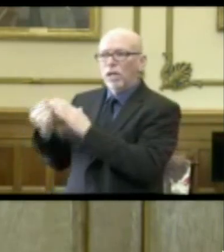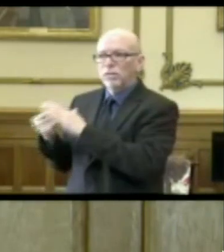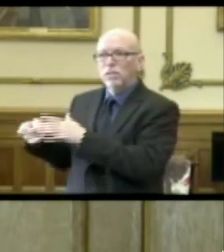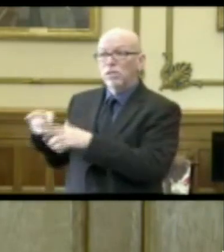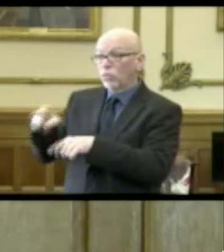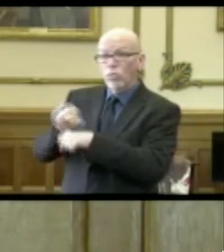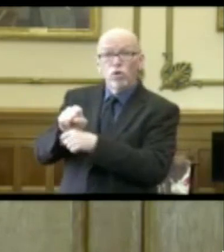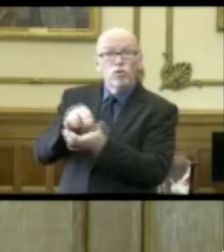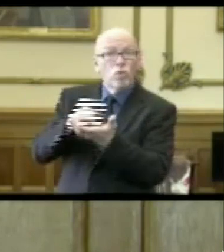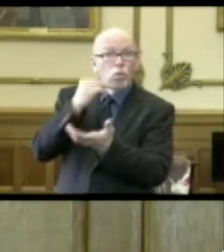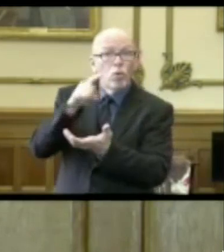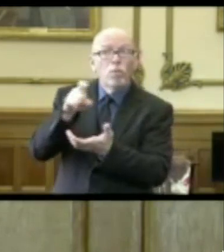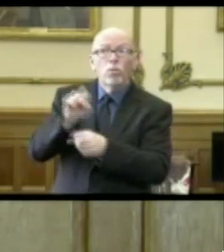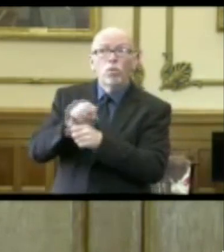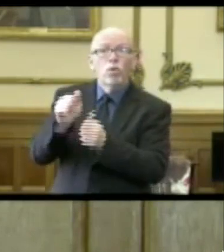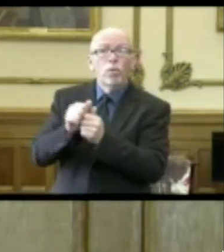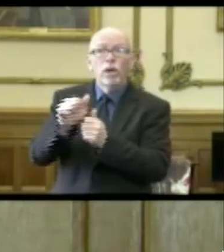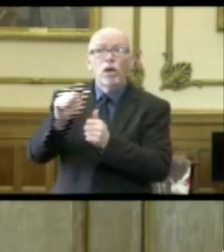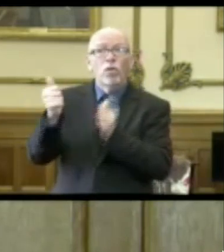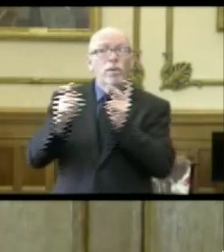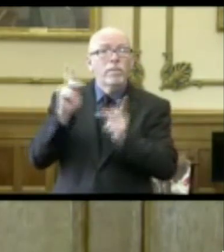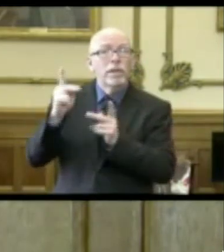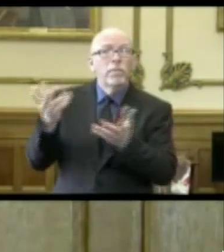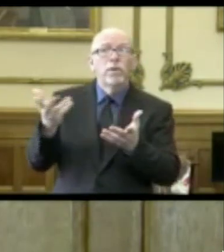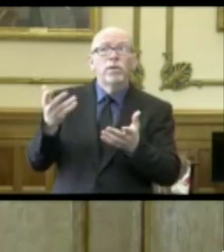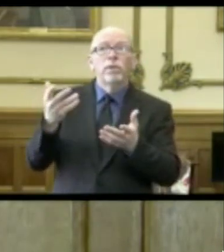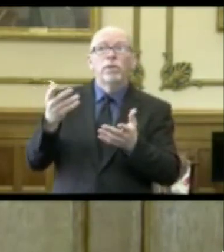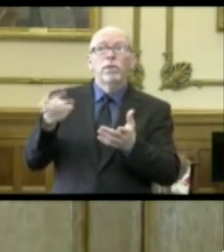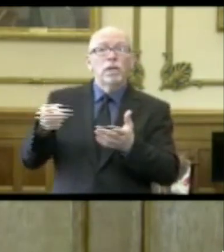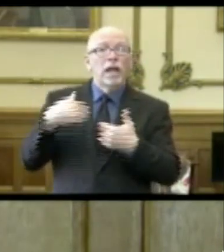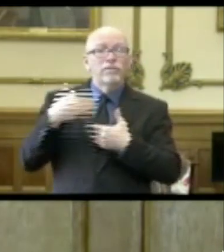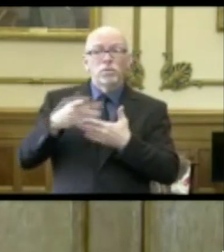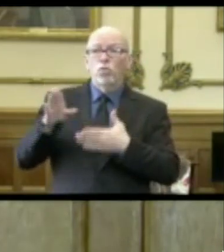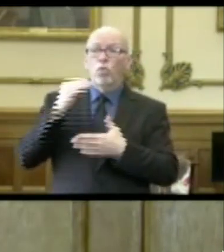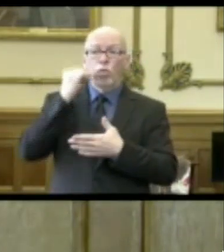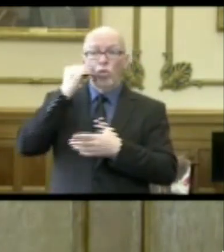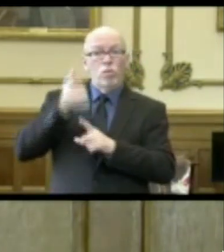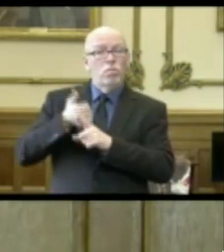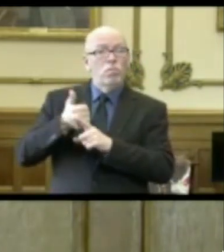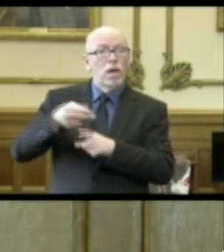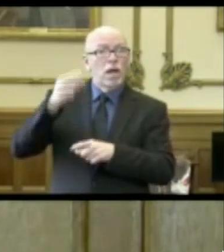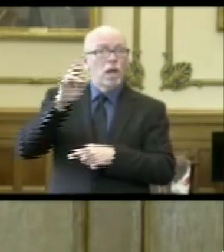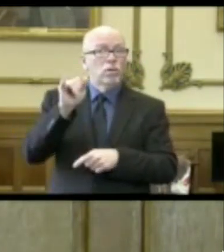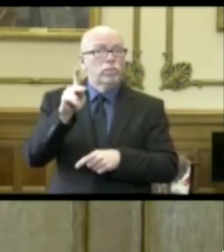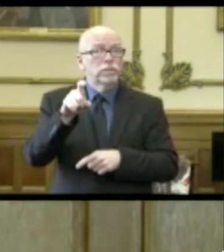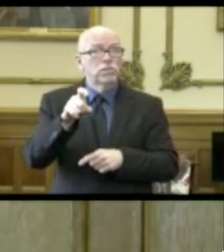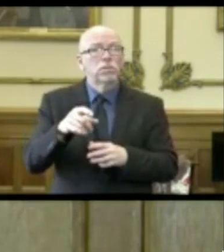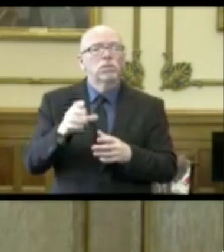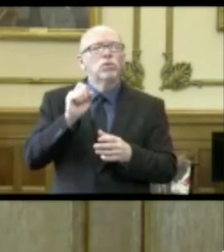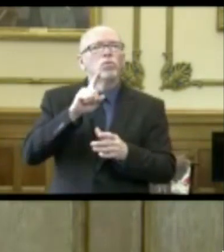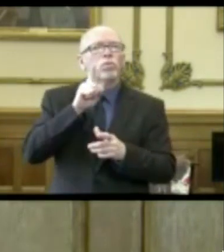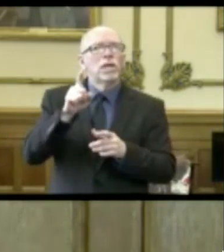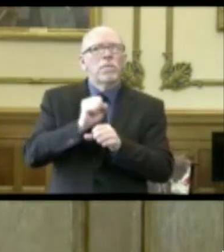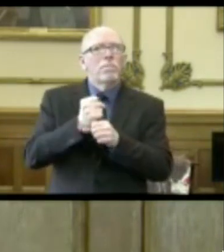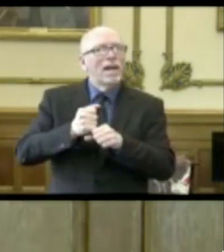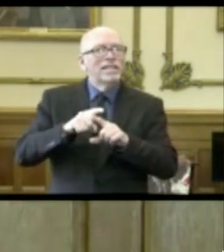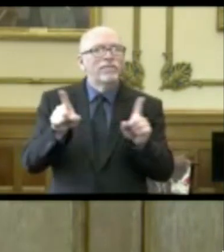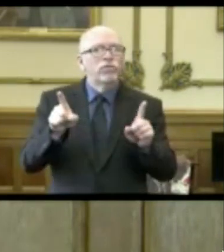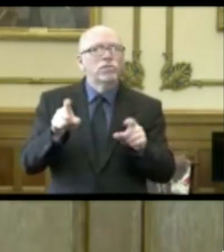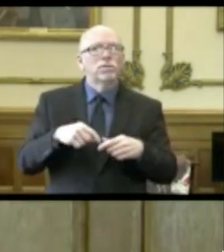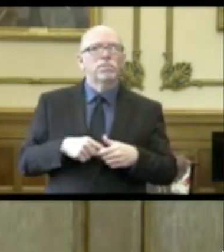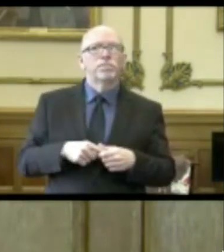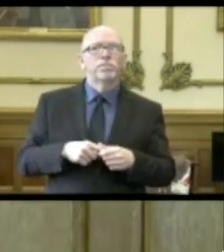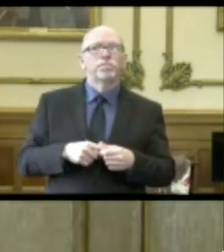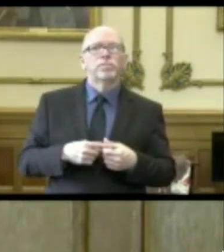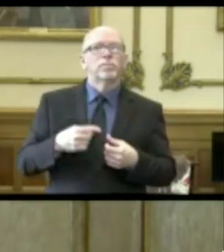facility? Do they work with immunosuppressed individuals? Do they have someone in their home that is at risk? So it really does make a difference. I